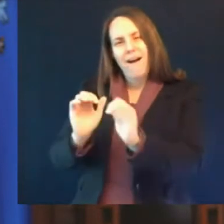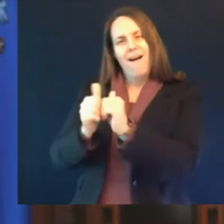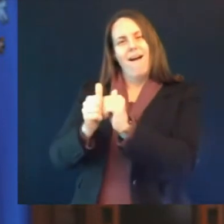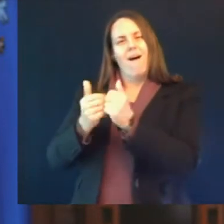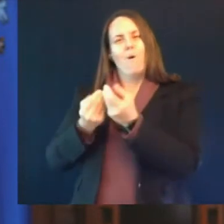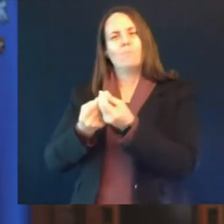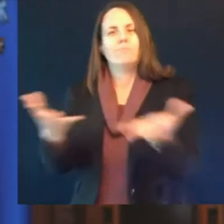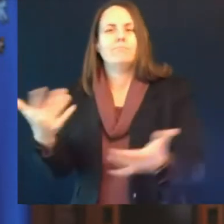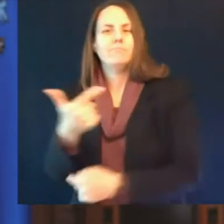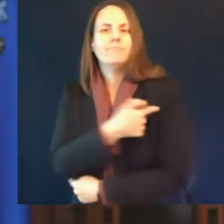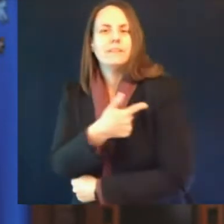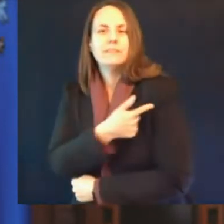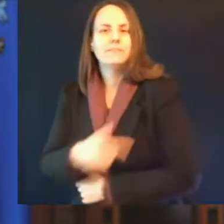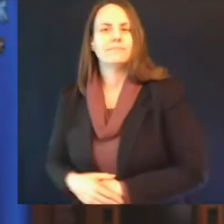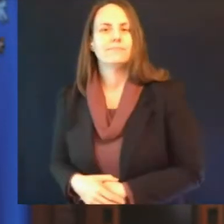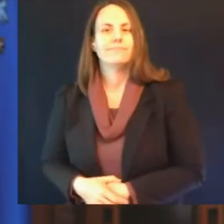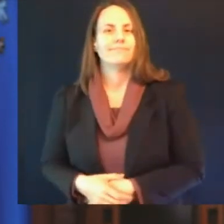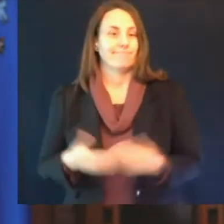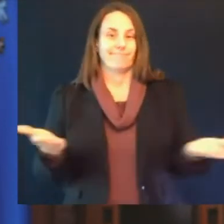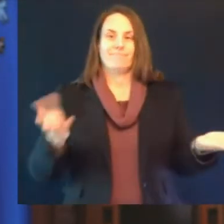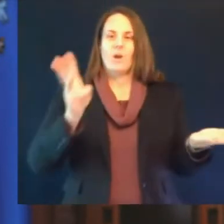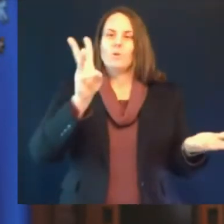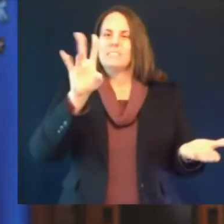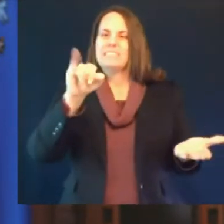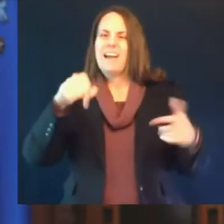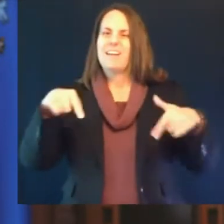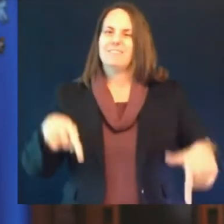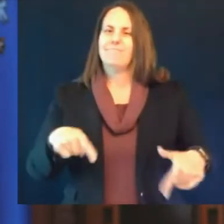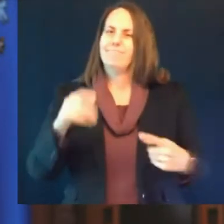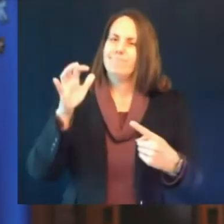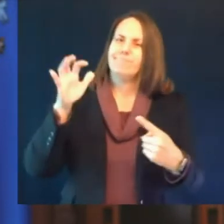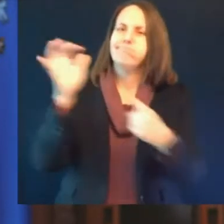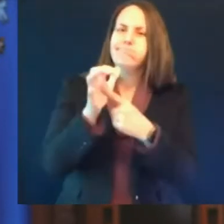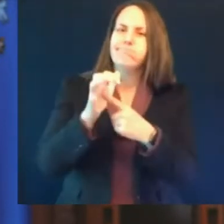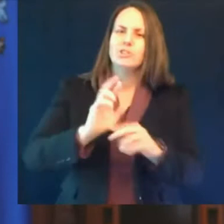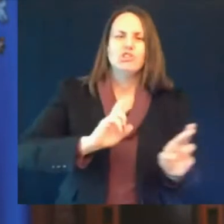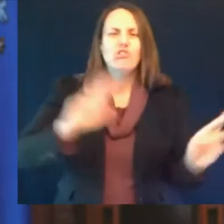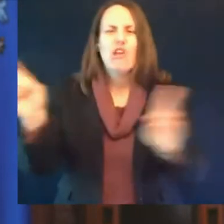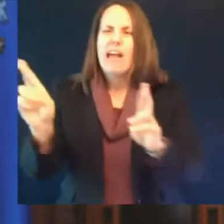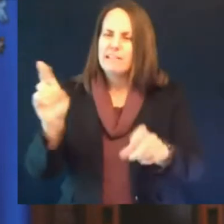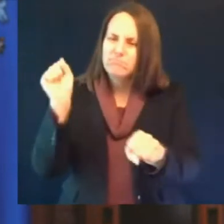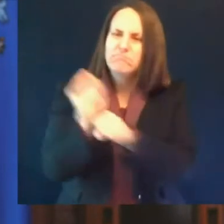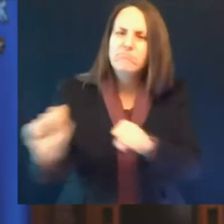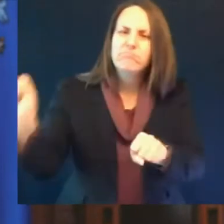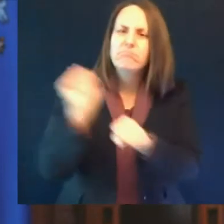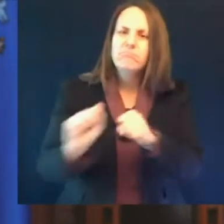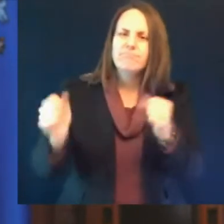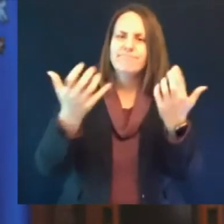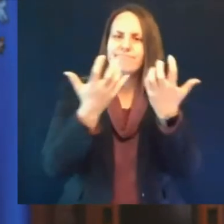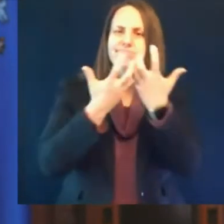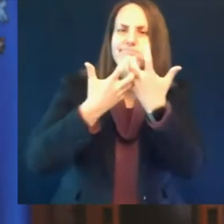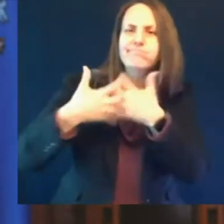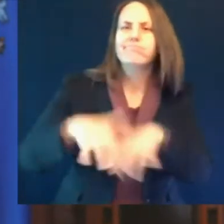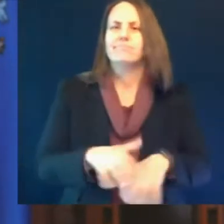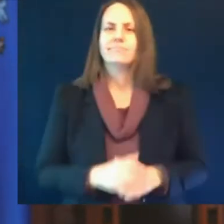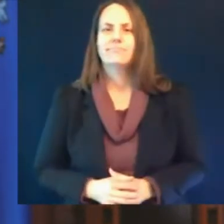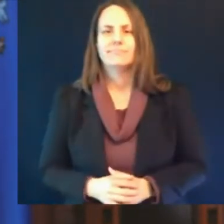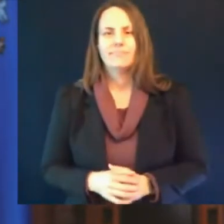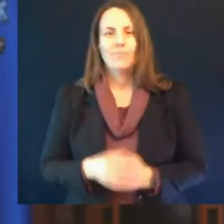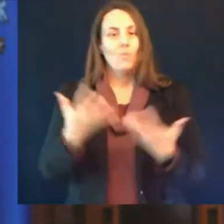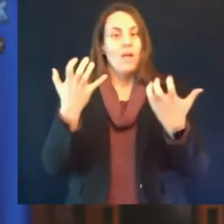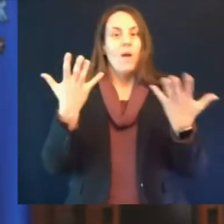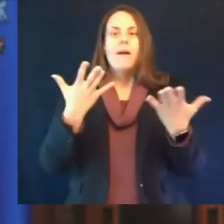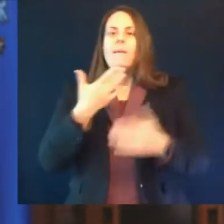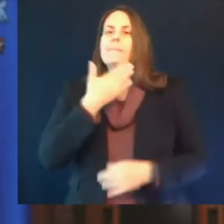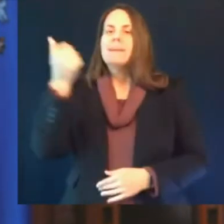our sleeves get to work and prioritize great prioritize doing what's best not just for ourselves or our families